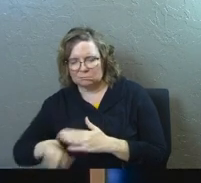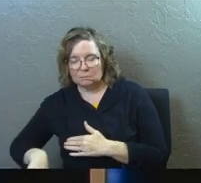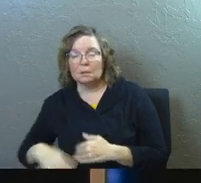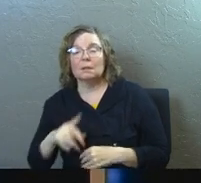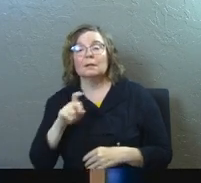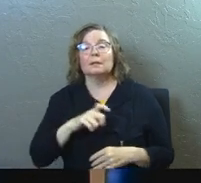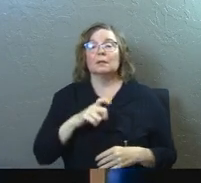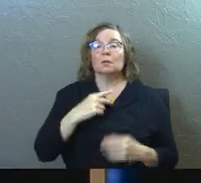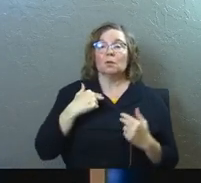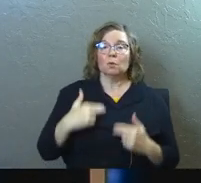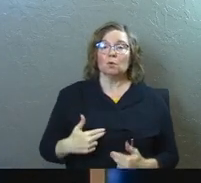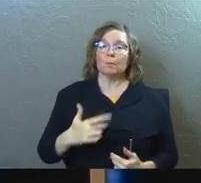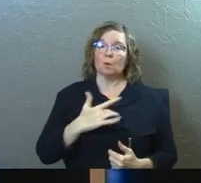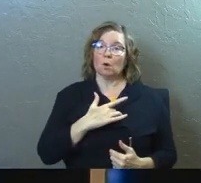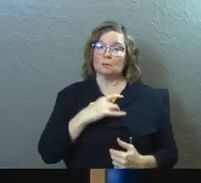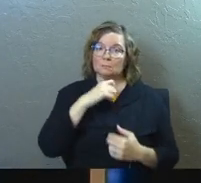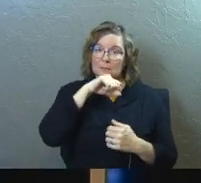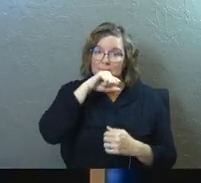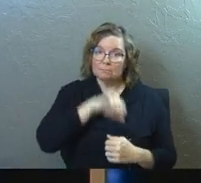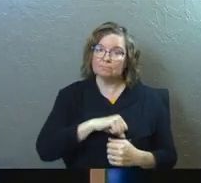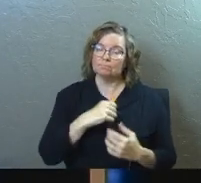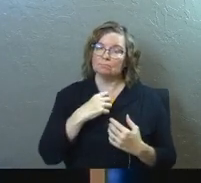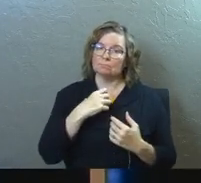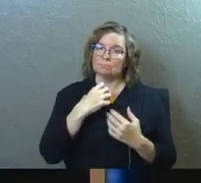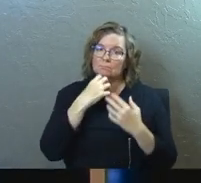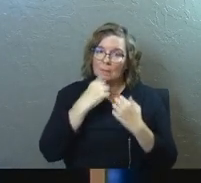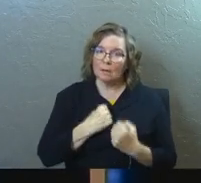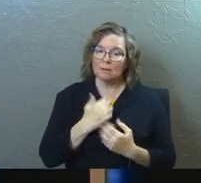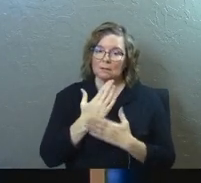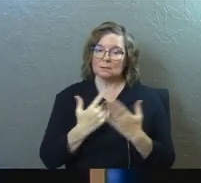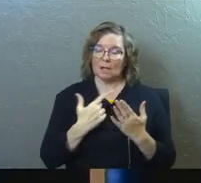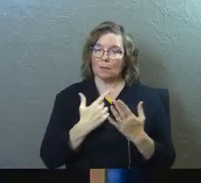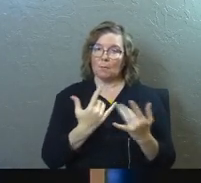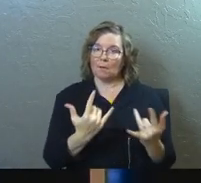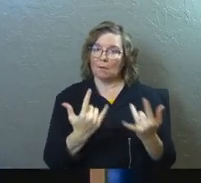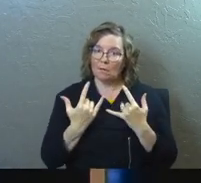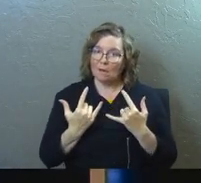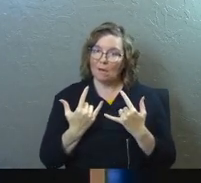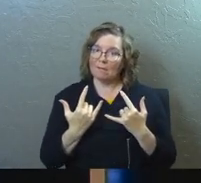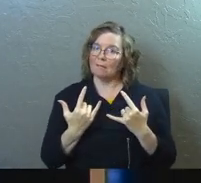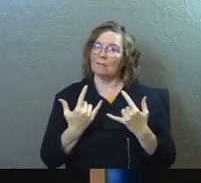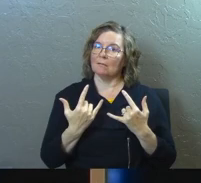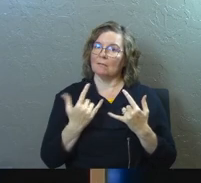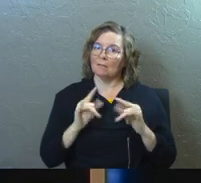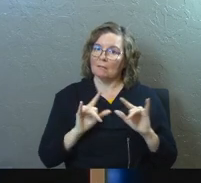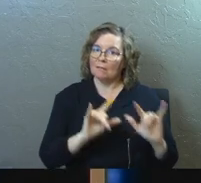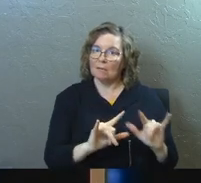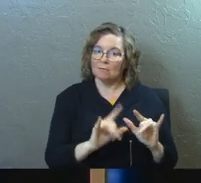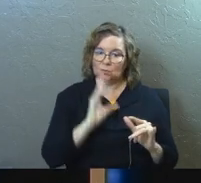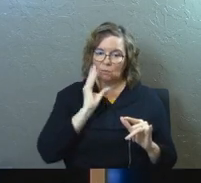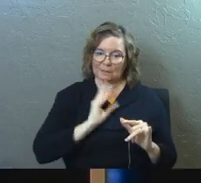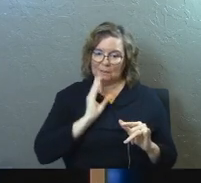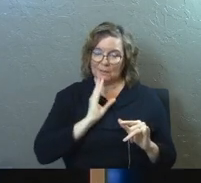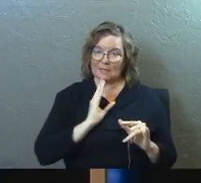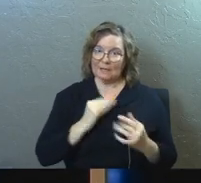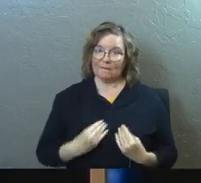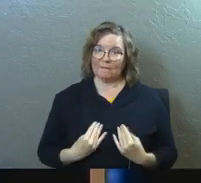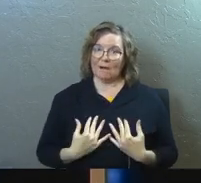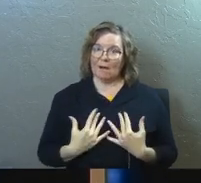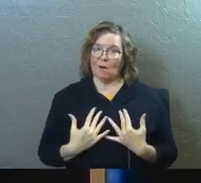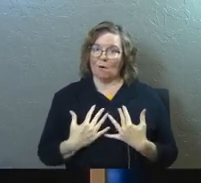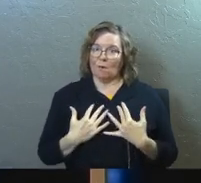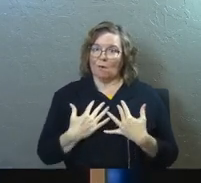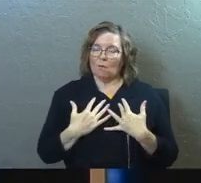need in the human heart to be passionate and to have somebody be passionate about you. To experience the fire.